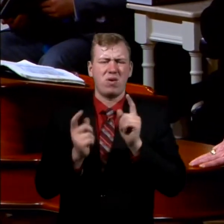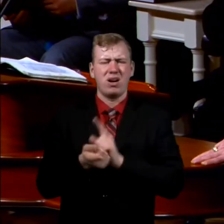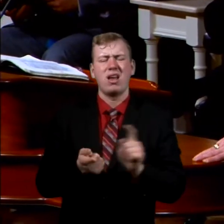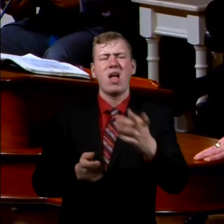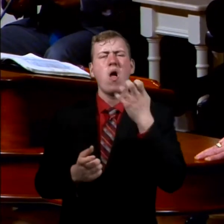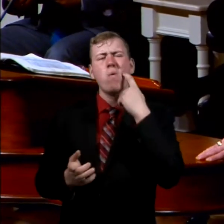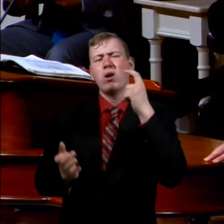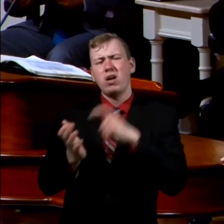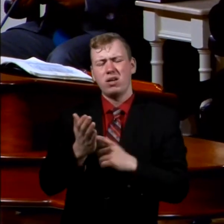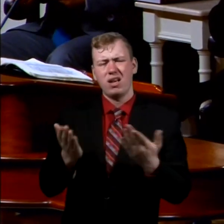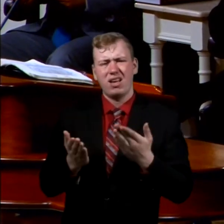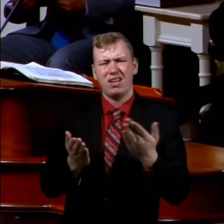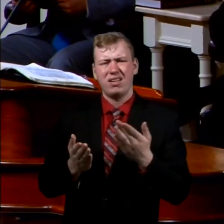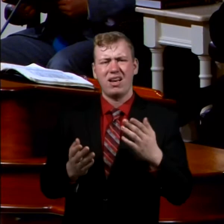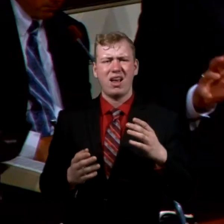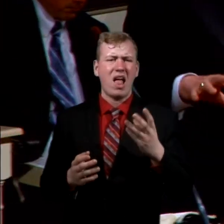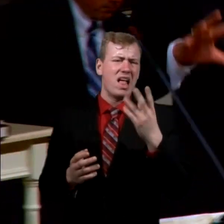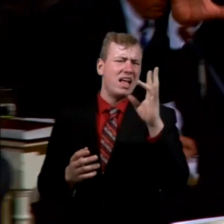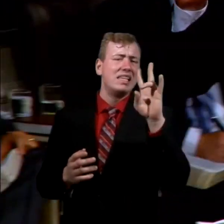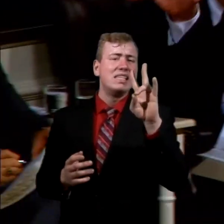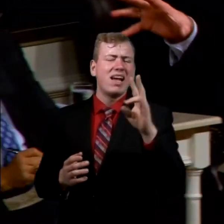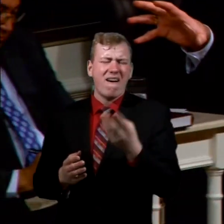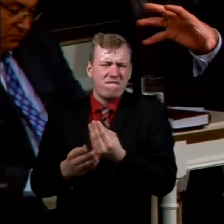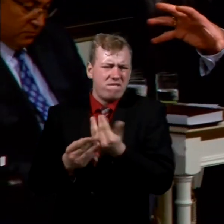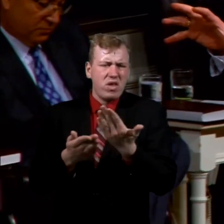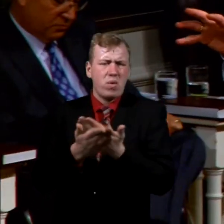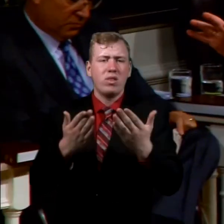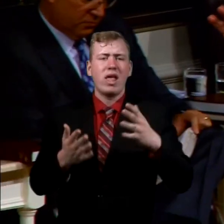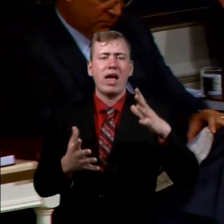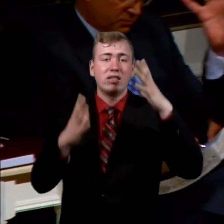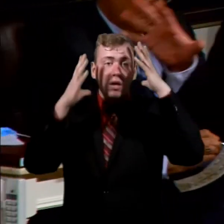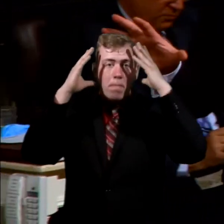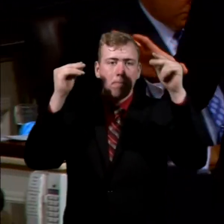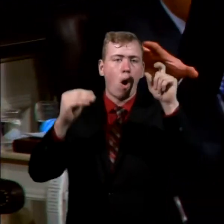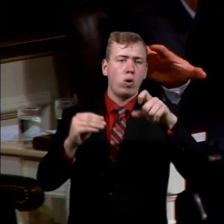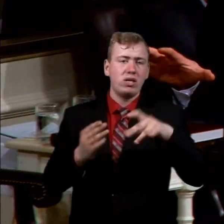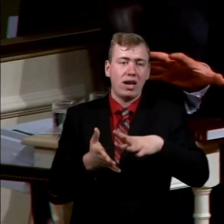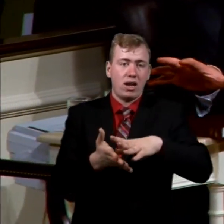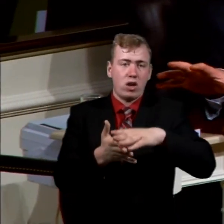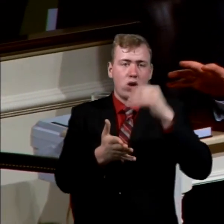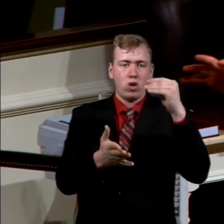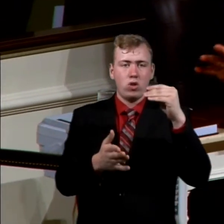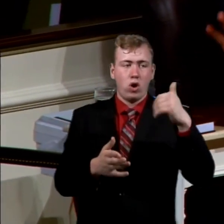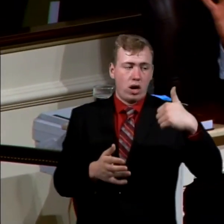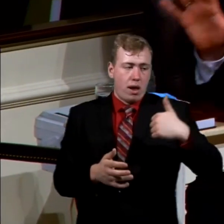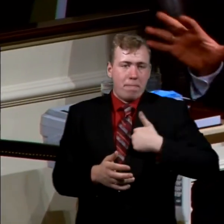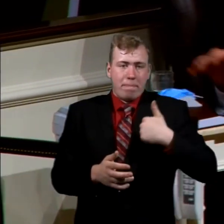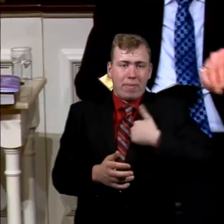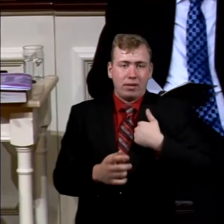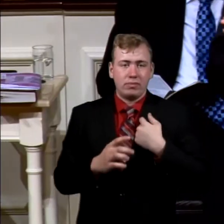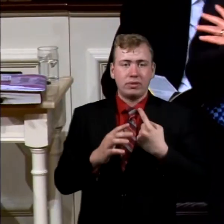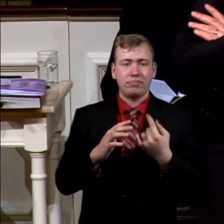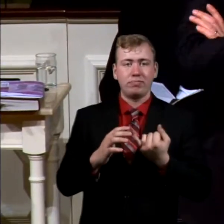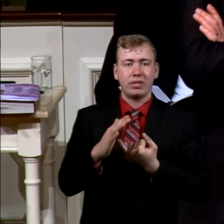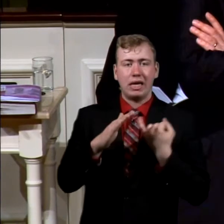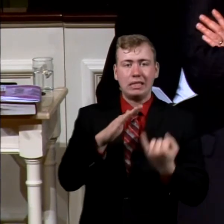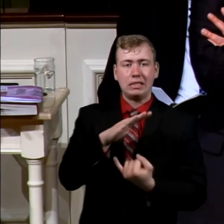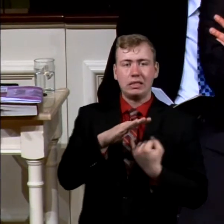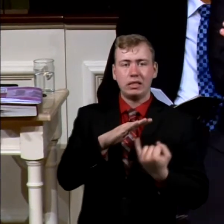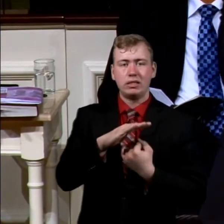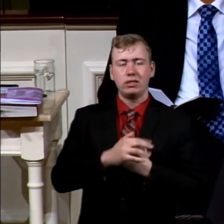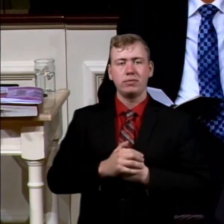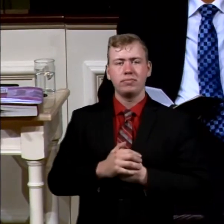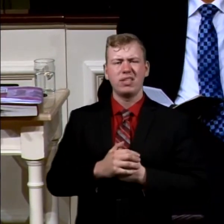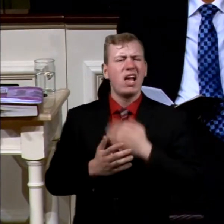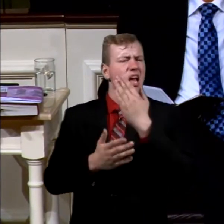notice here real quickly several things that Moses had to learn in seclusion by himself. And some of you,